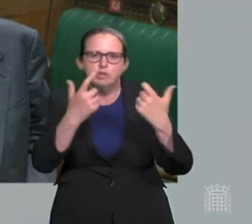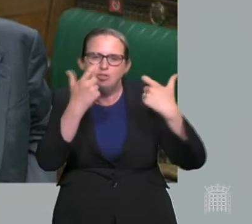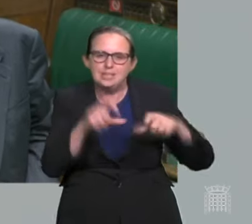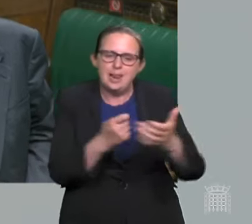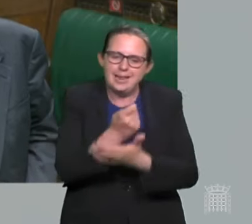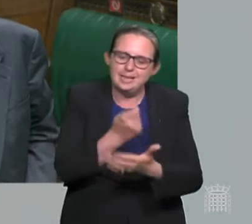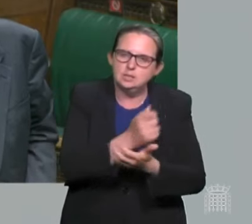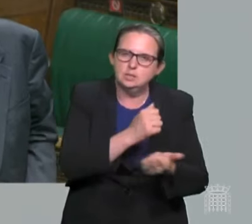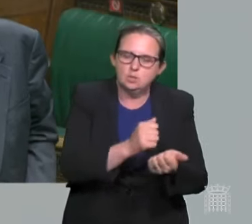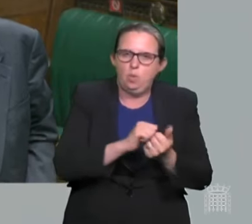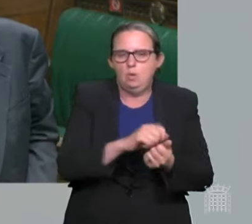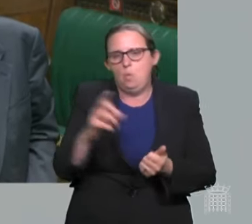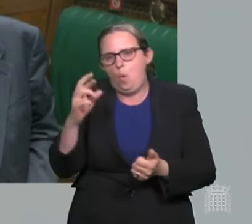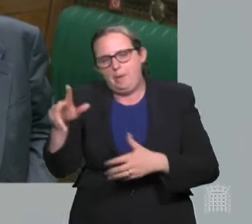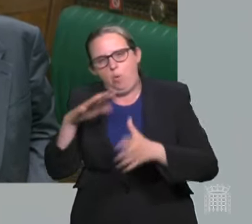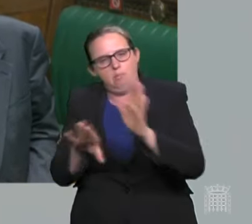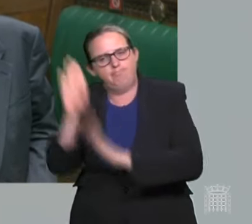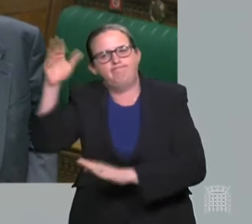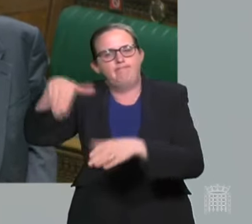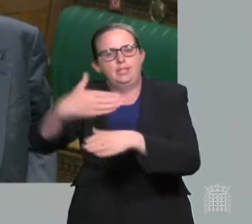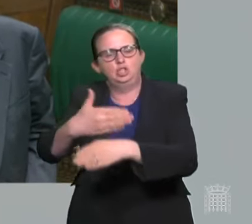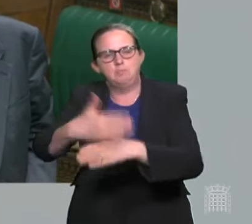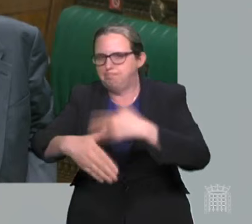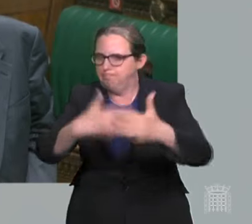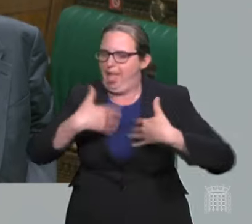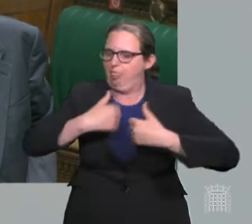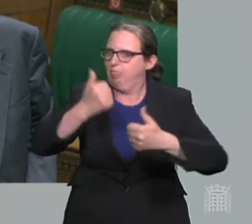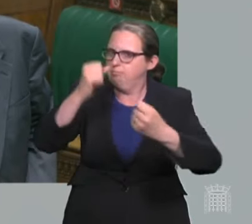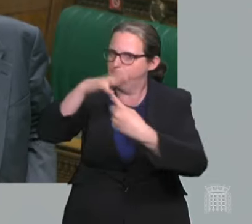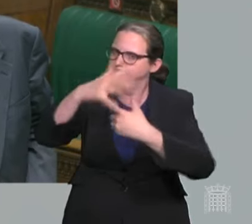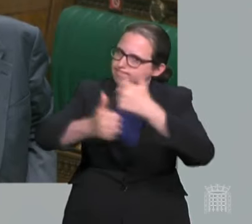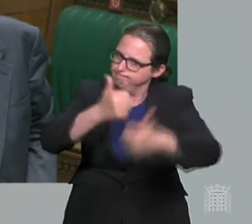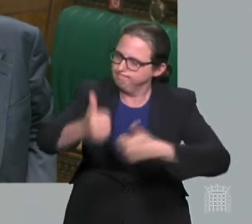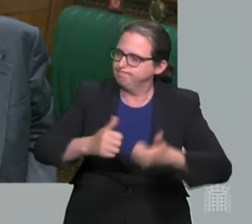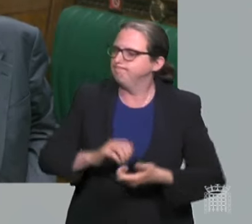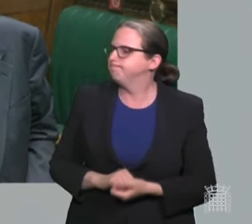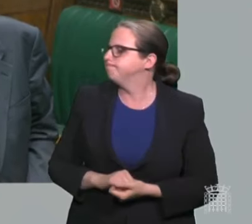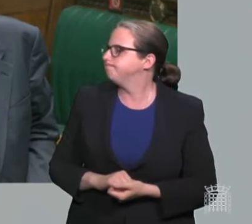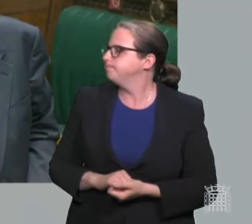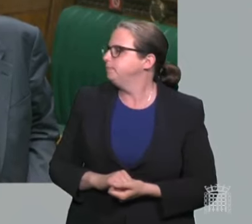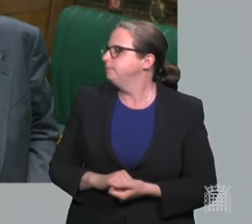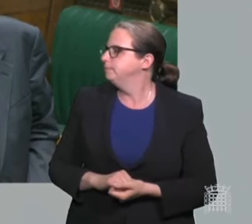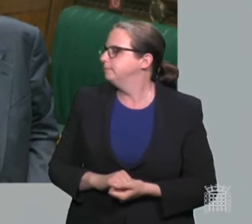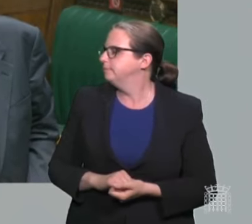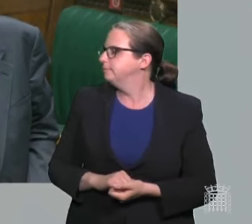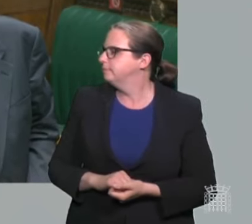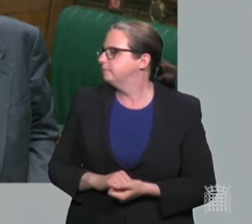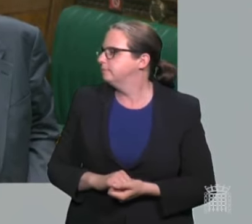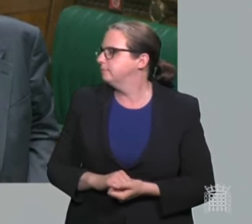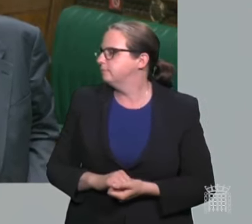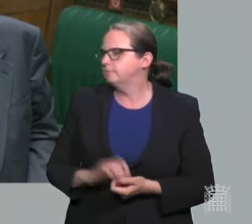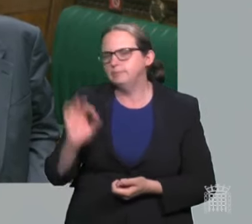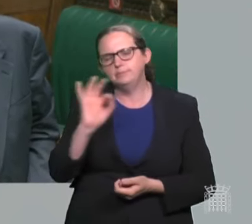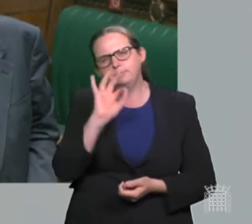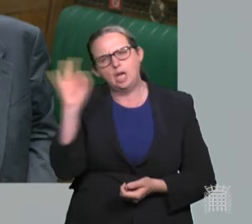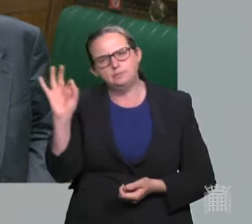in this job as well. Can I put to him that as well as the recognition of the National Health Service, it would be a good idea if we could